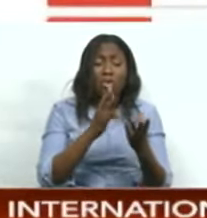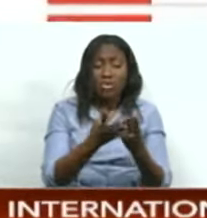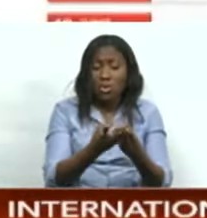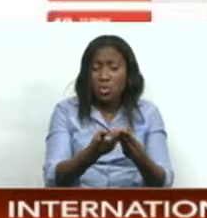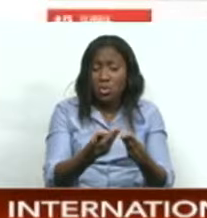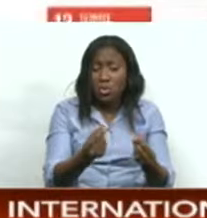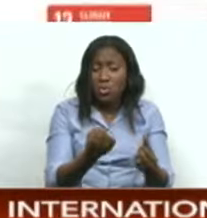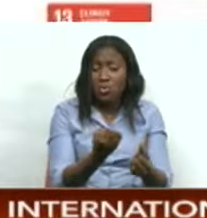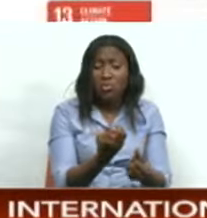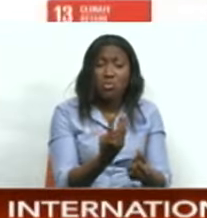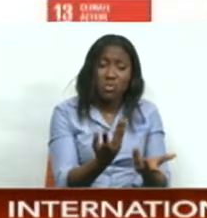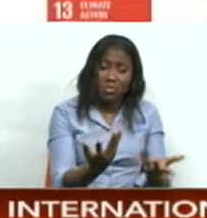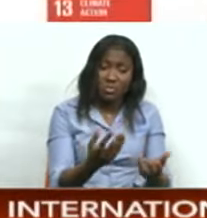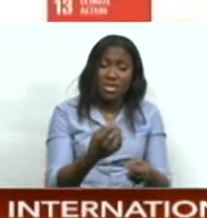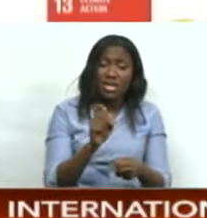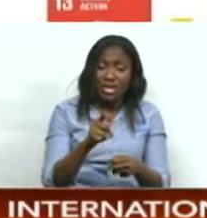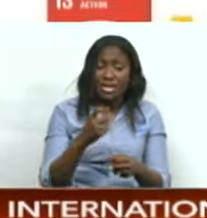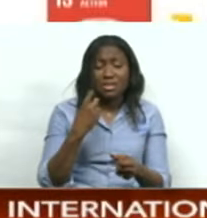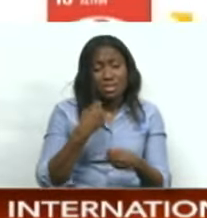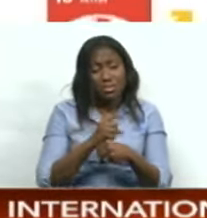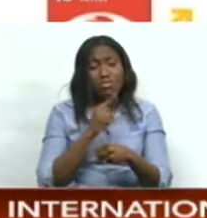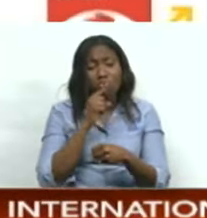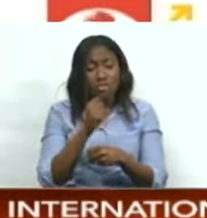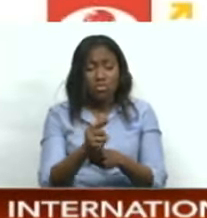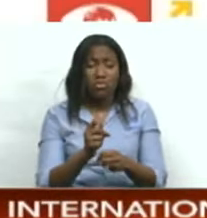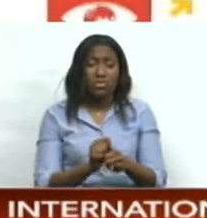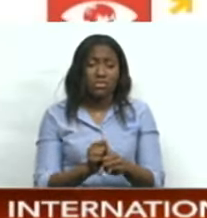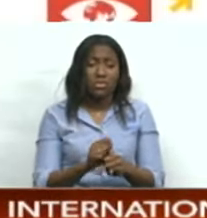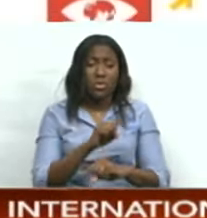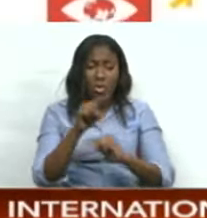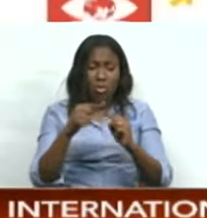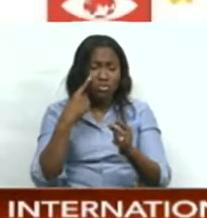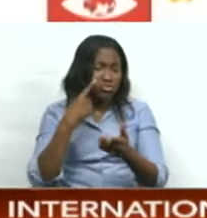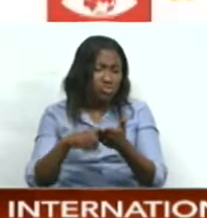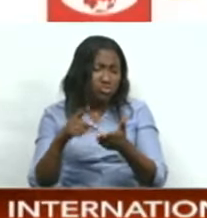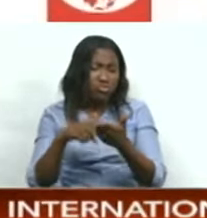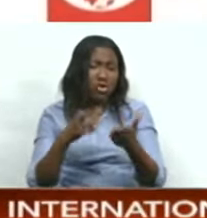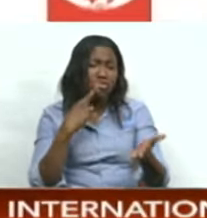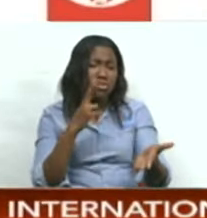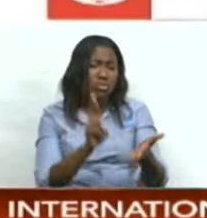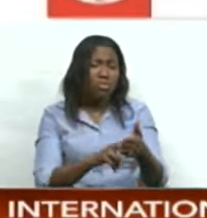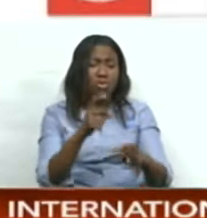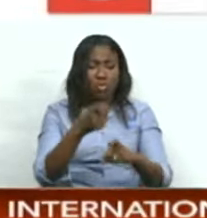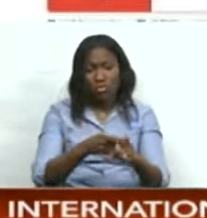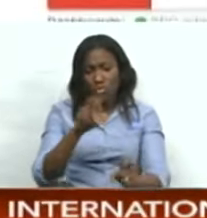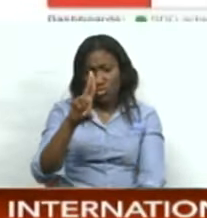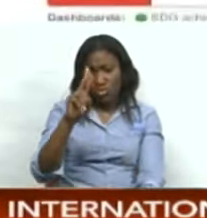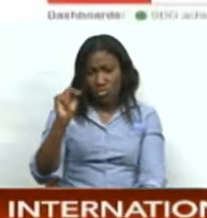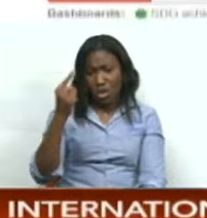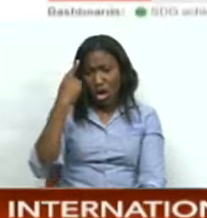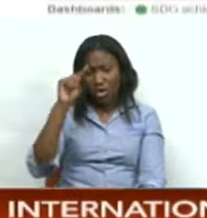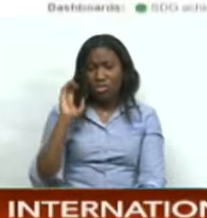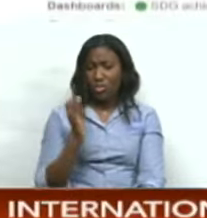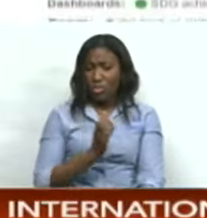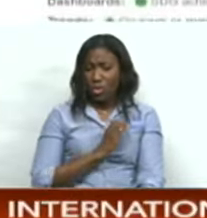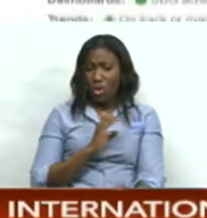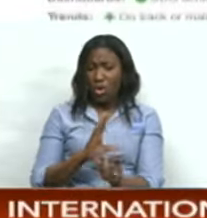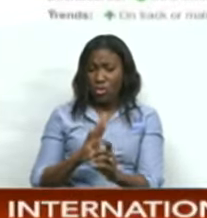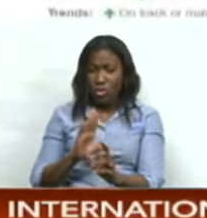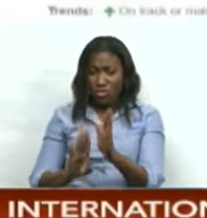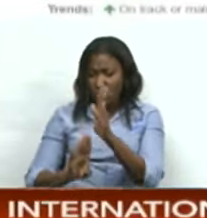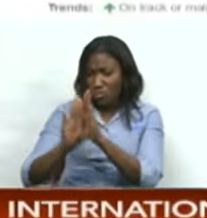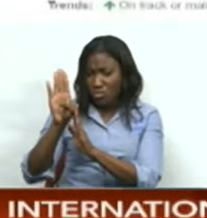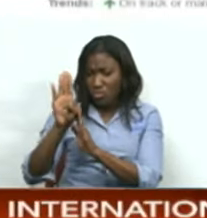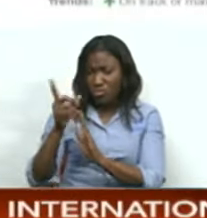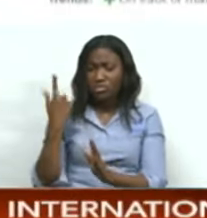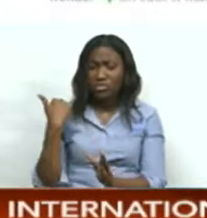to this dashboard obtained from the 2023 Sustainable Development Report by the U.N. Sustainable Development Solutions Network, we have so